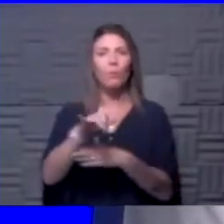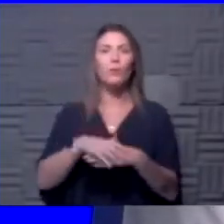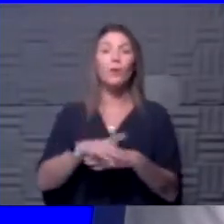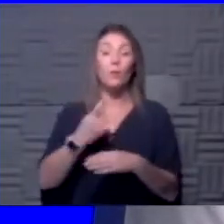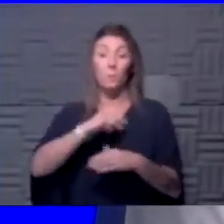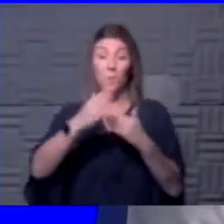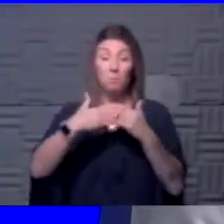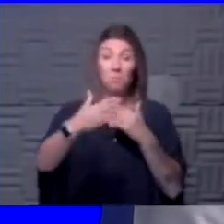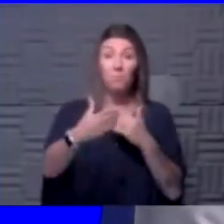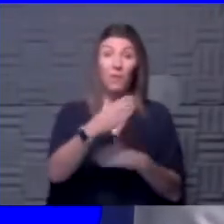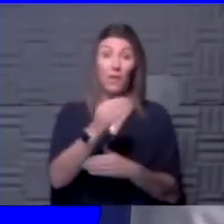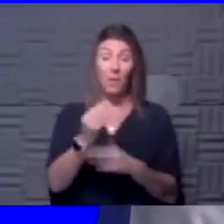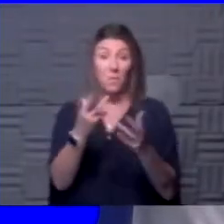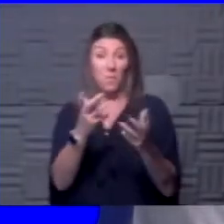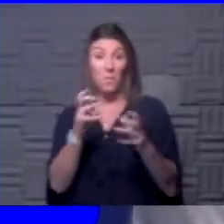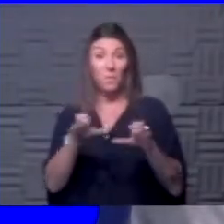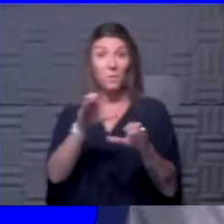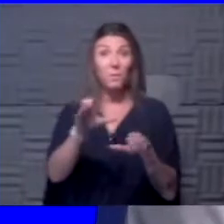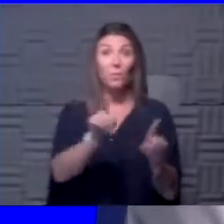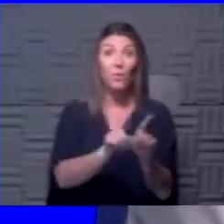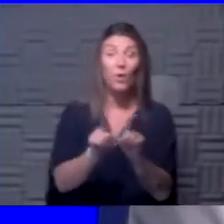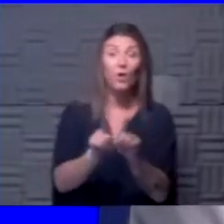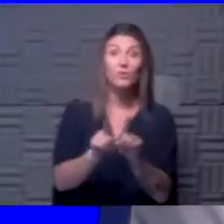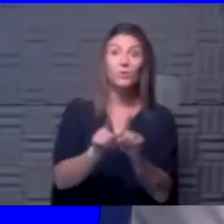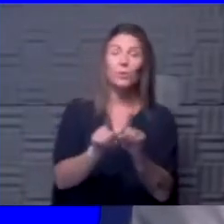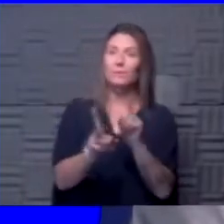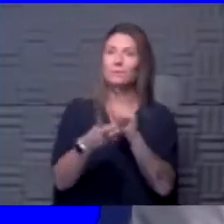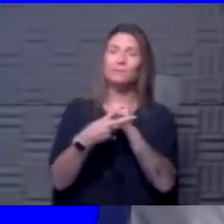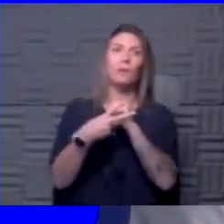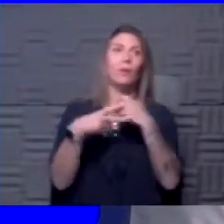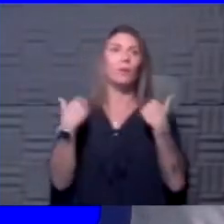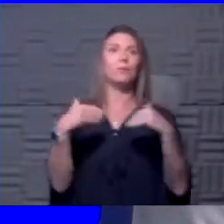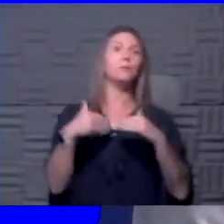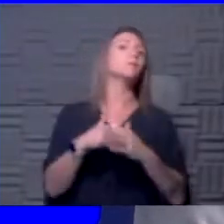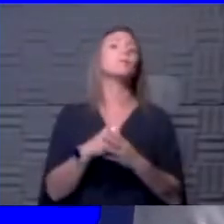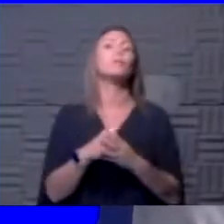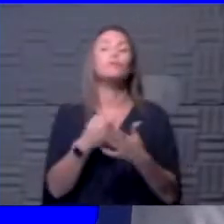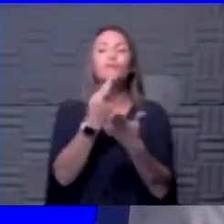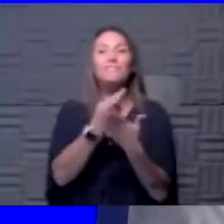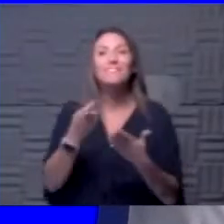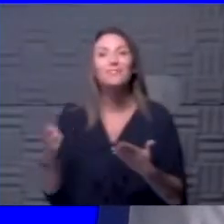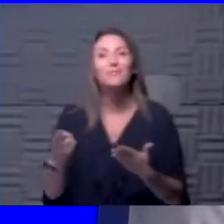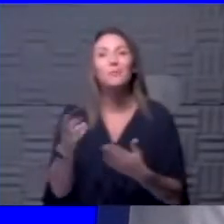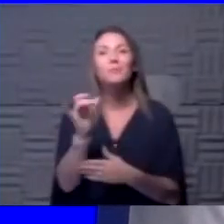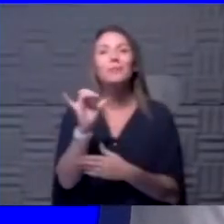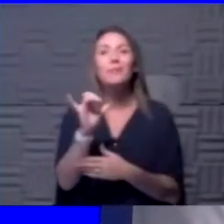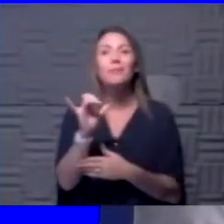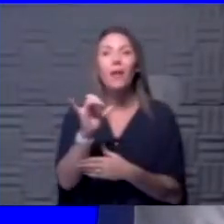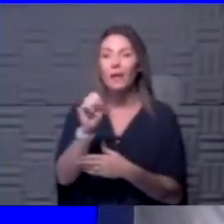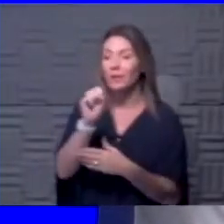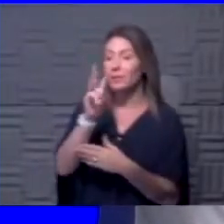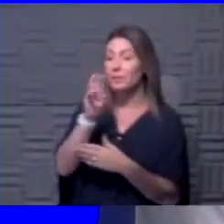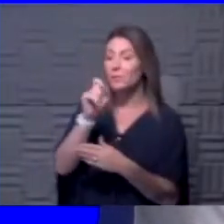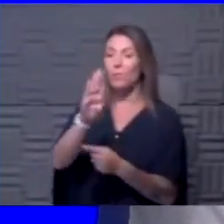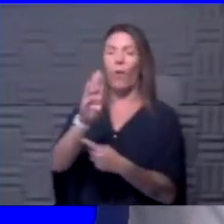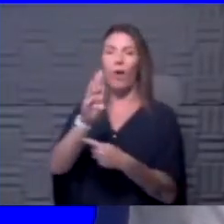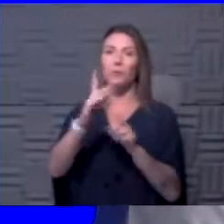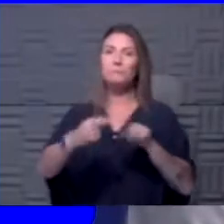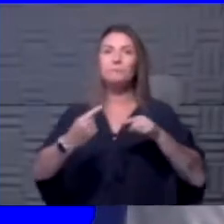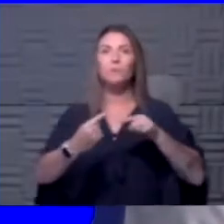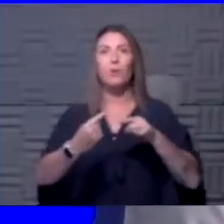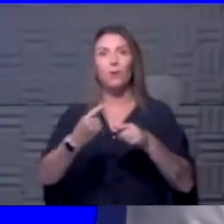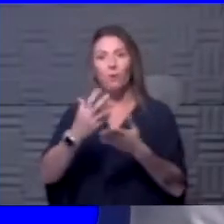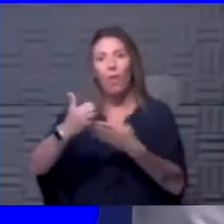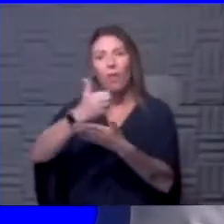moving forward and we would like to do that as well. It saves on resources such as swabs, which are difficult to come by.